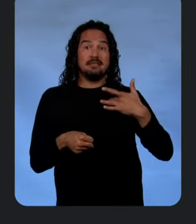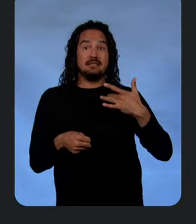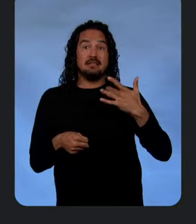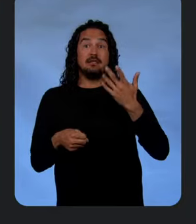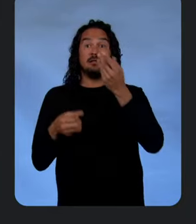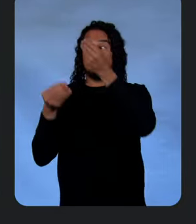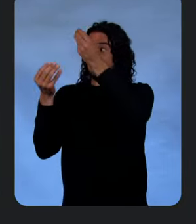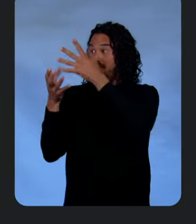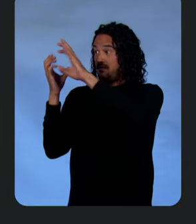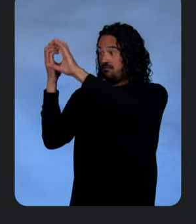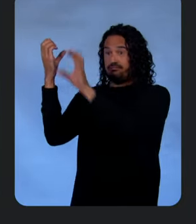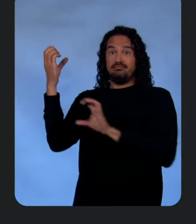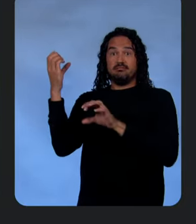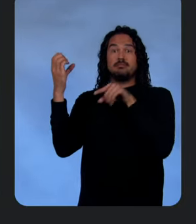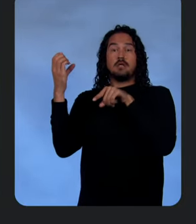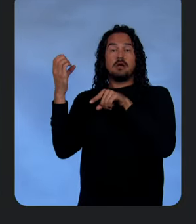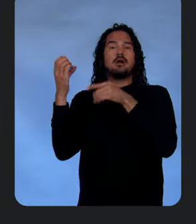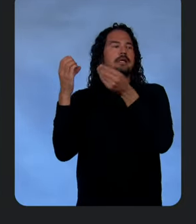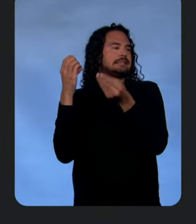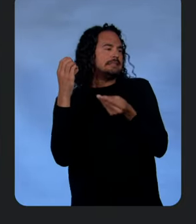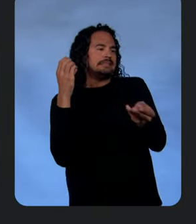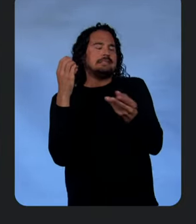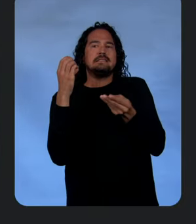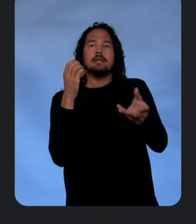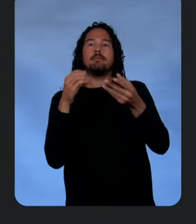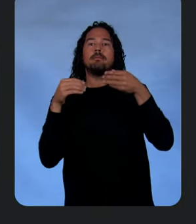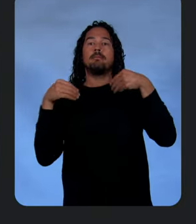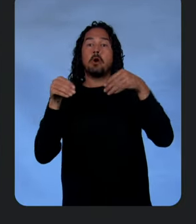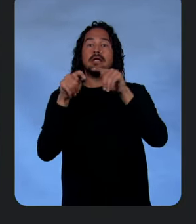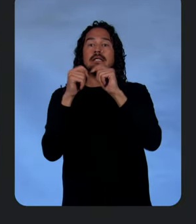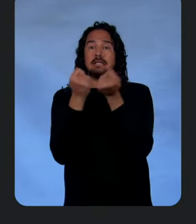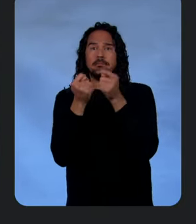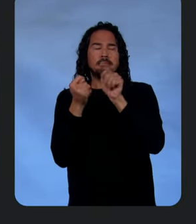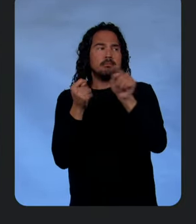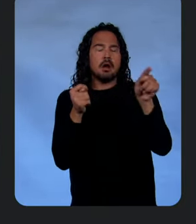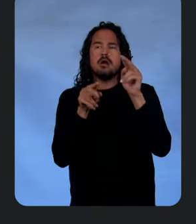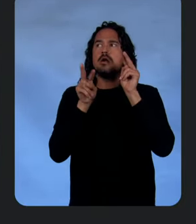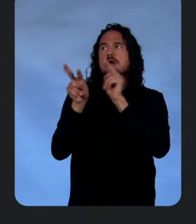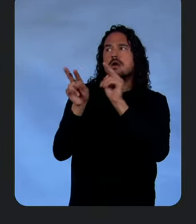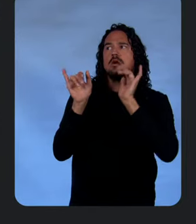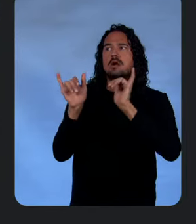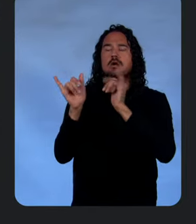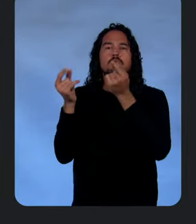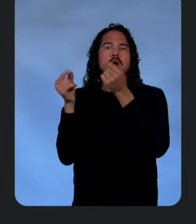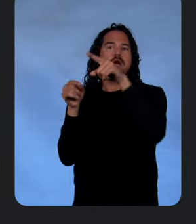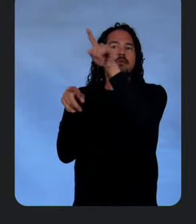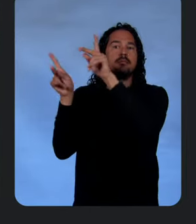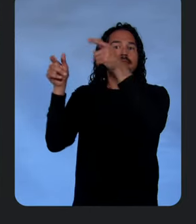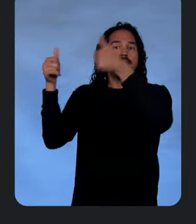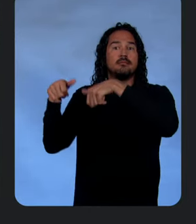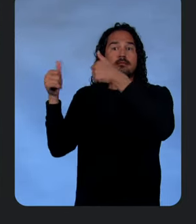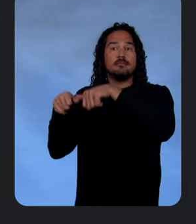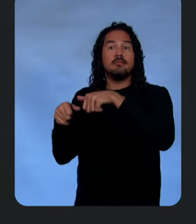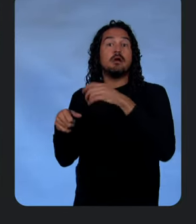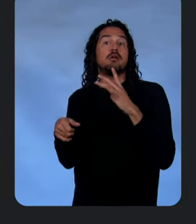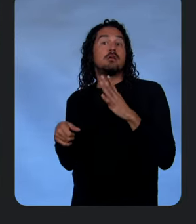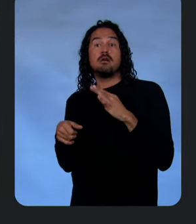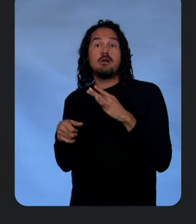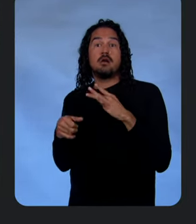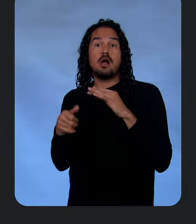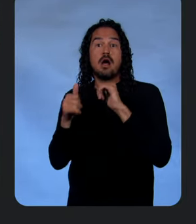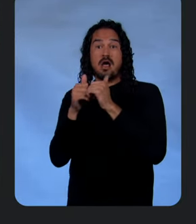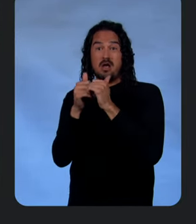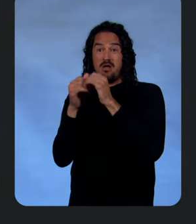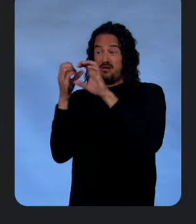and our other data teams to use downstream. And what's really cool here that we're going to get into is how we can do this all from